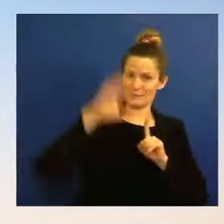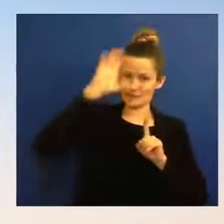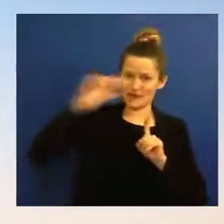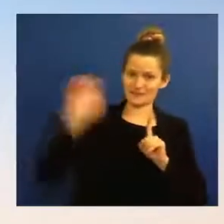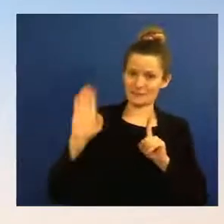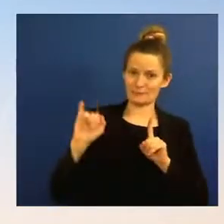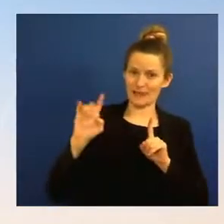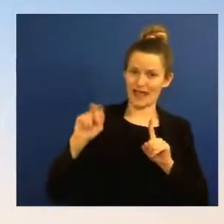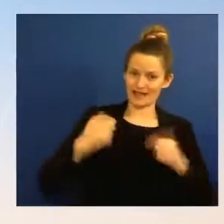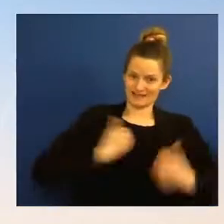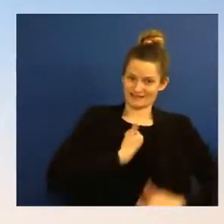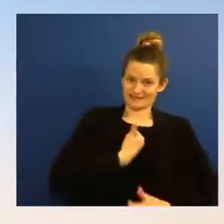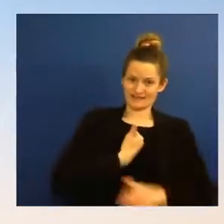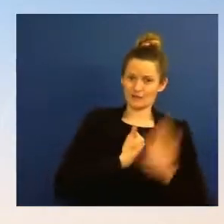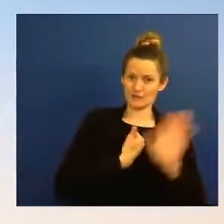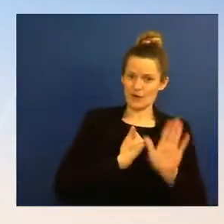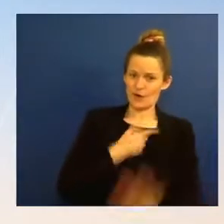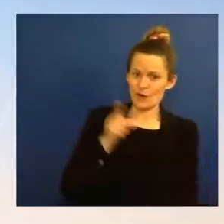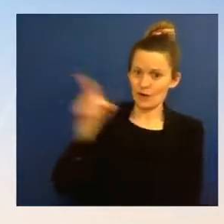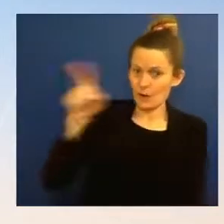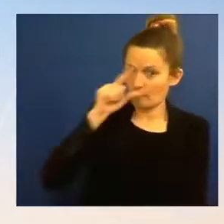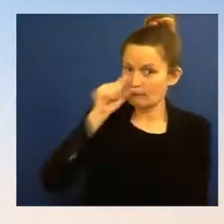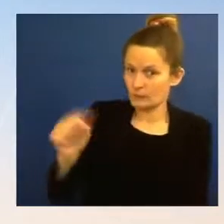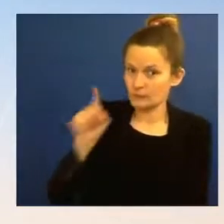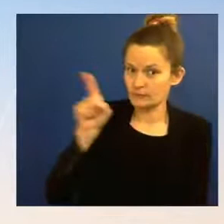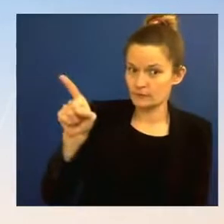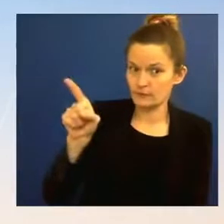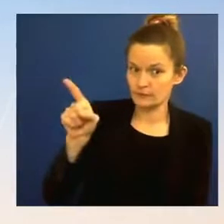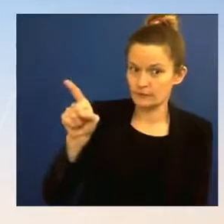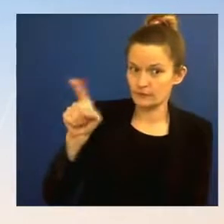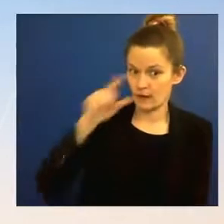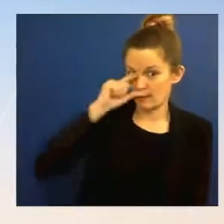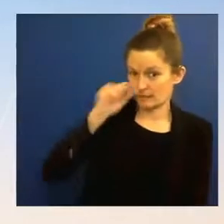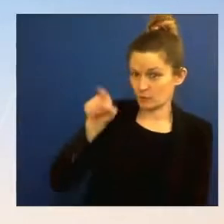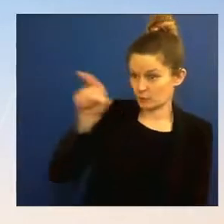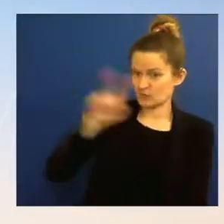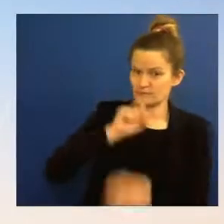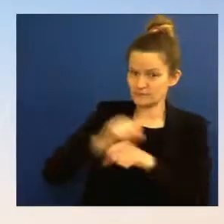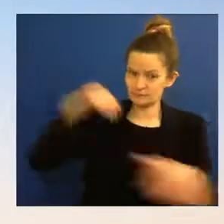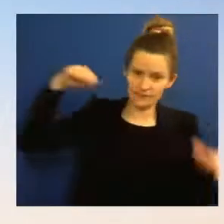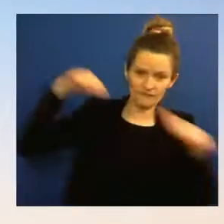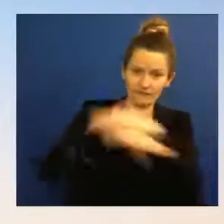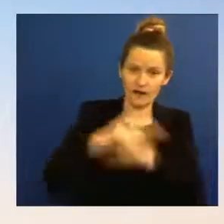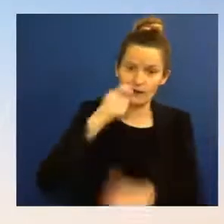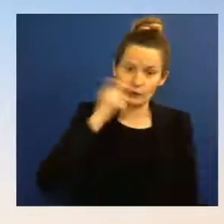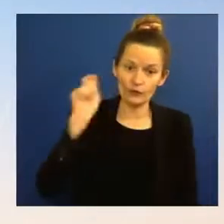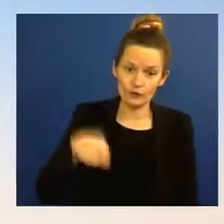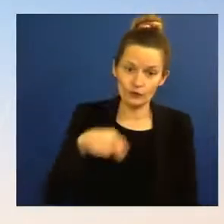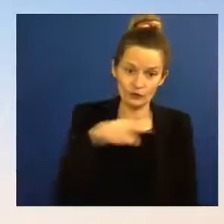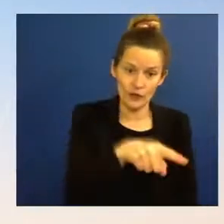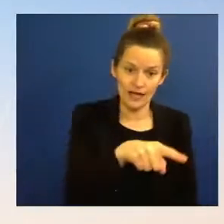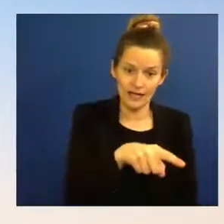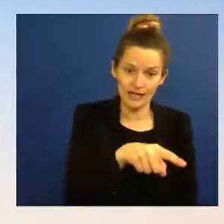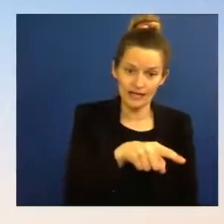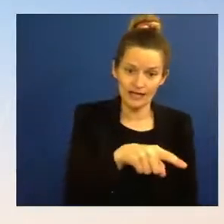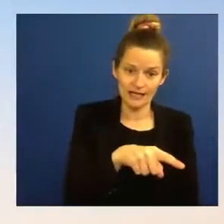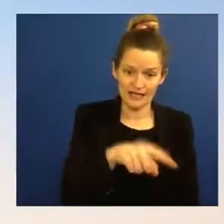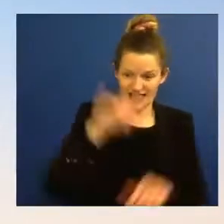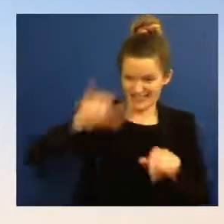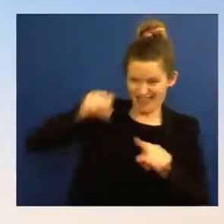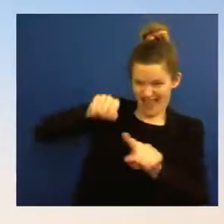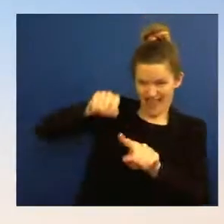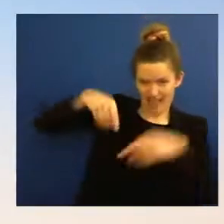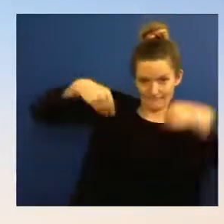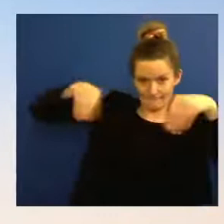creating a great deal of instability in the global marketplace. So what we are trying to do and what the president is focused on doing is taking